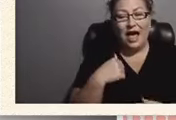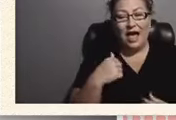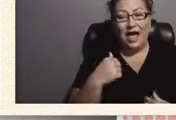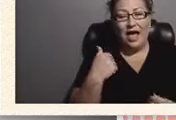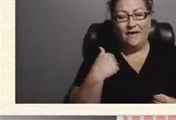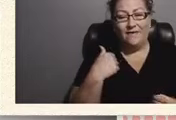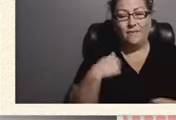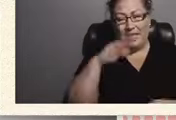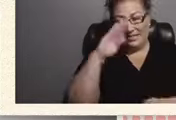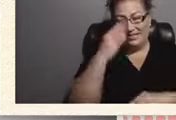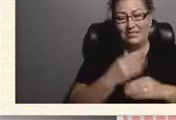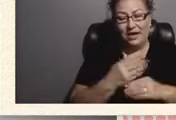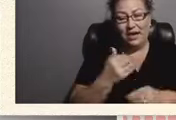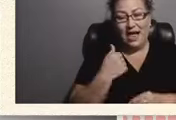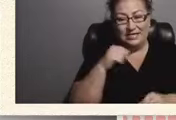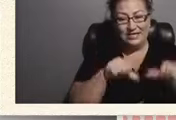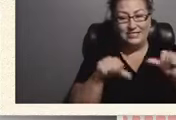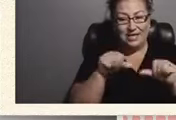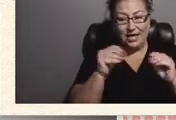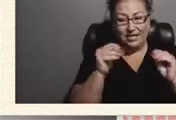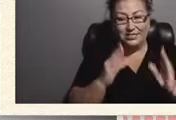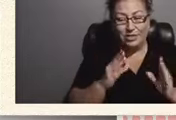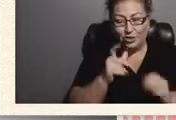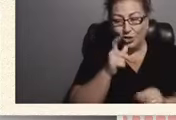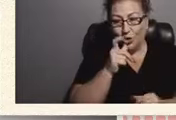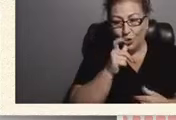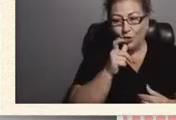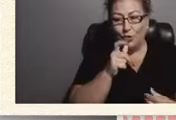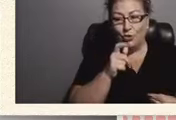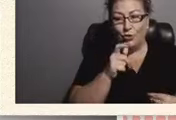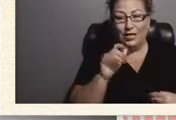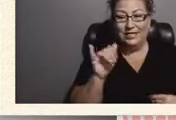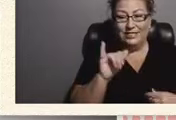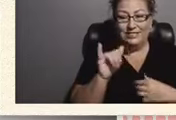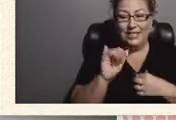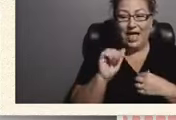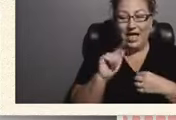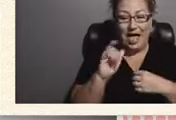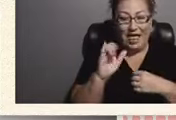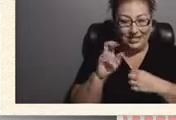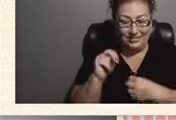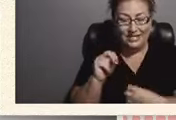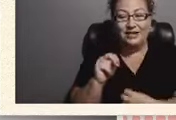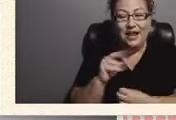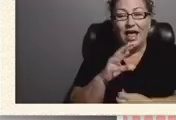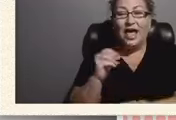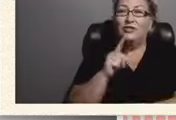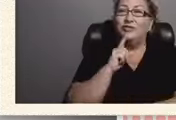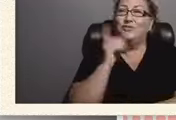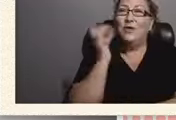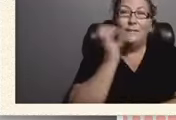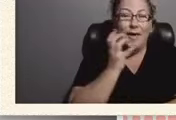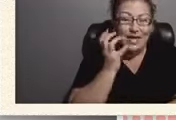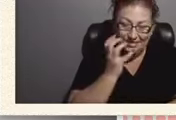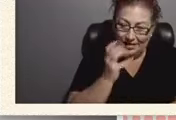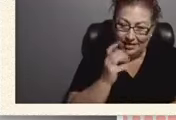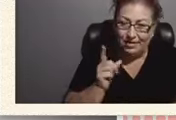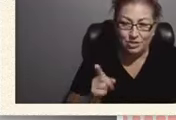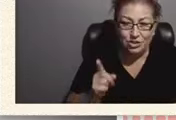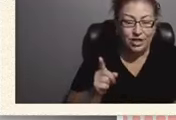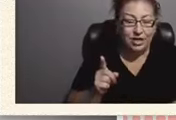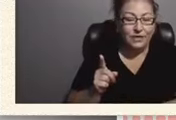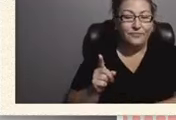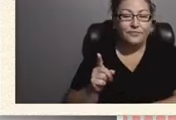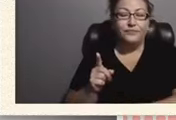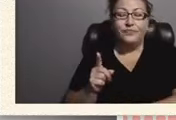science teacher who is like allison and she's amazing she she's she's always